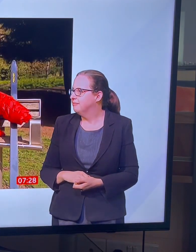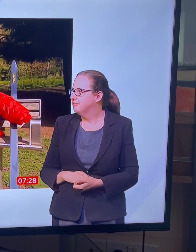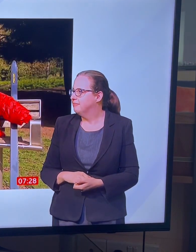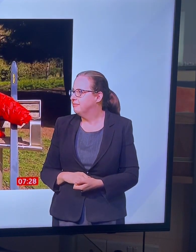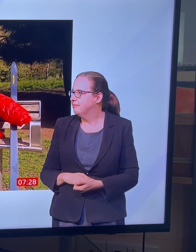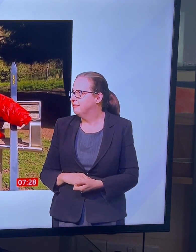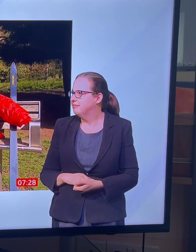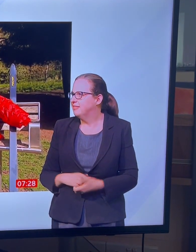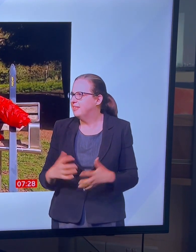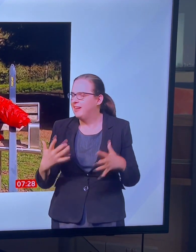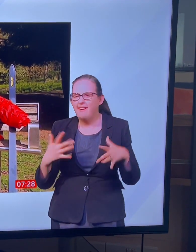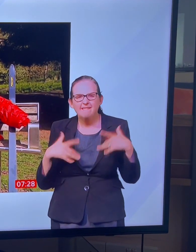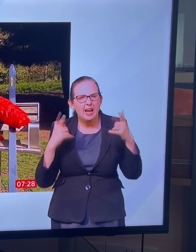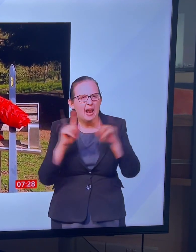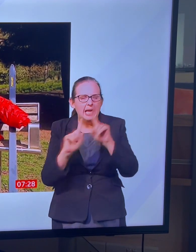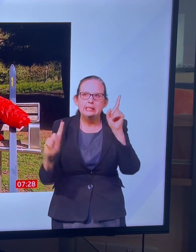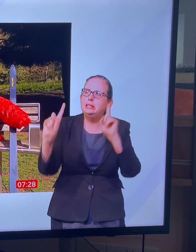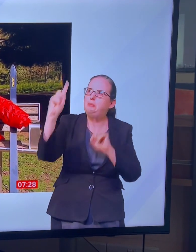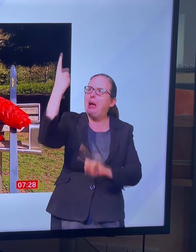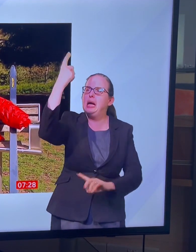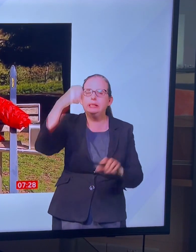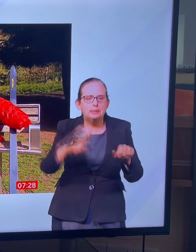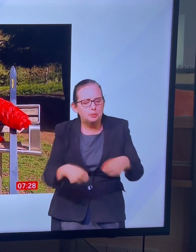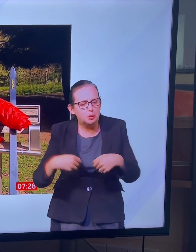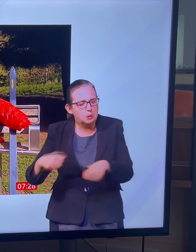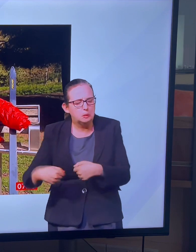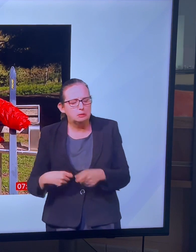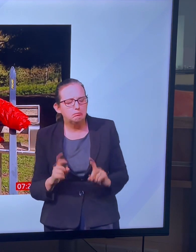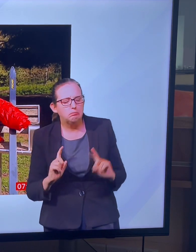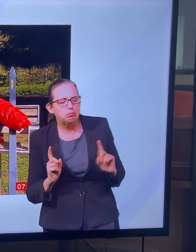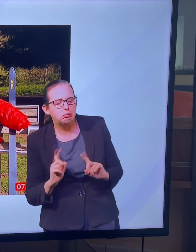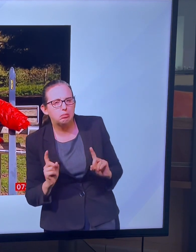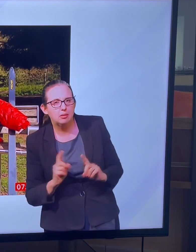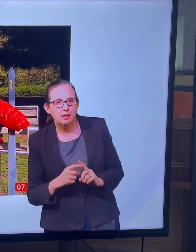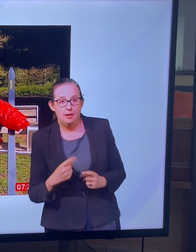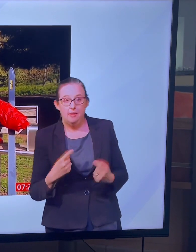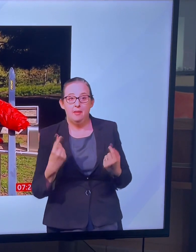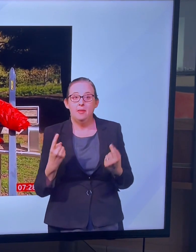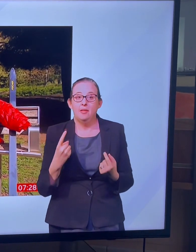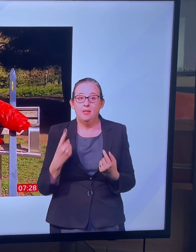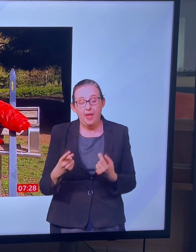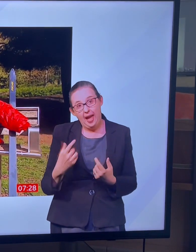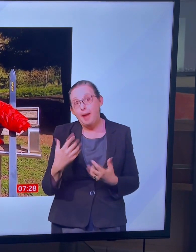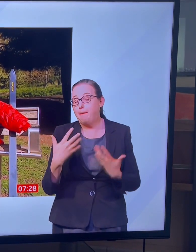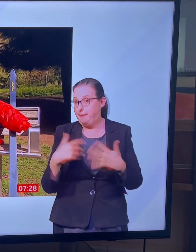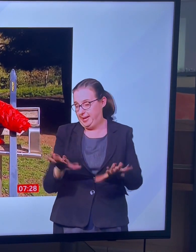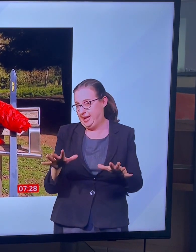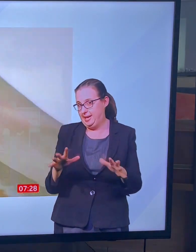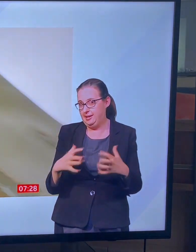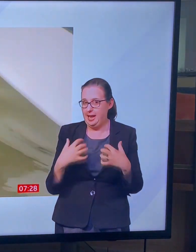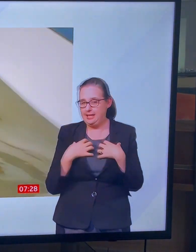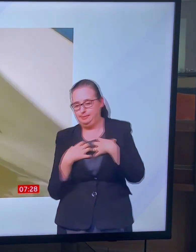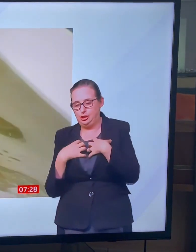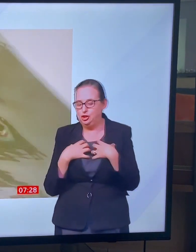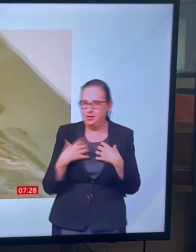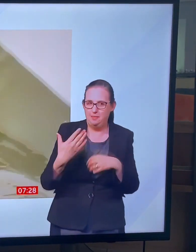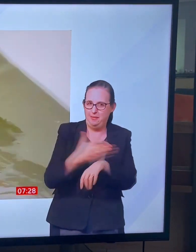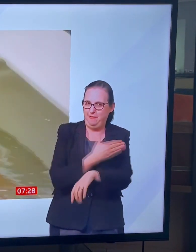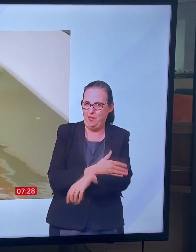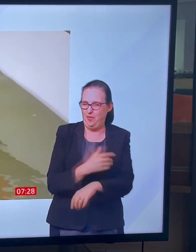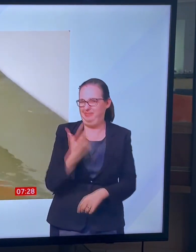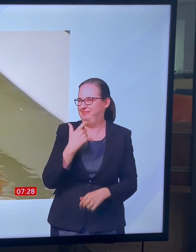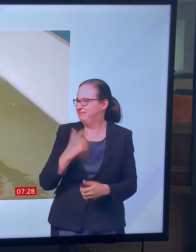Now these have been on expedition before me actually, so they've got more experience than I have. The